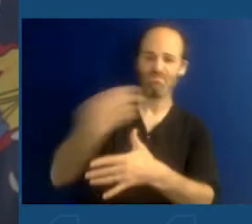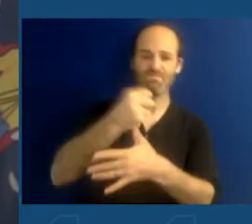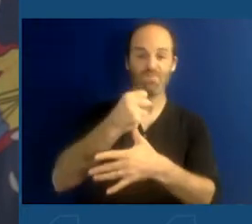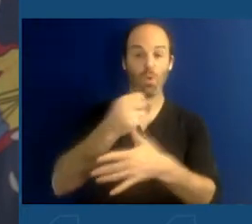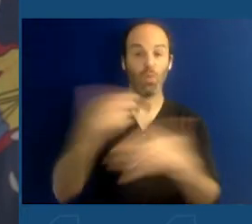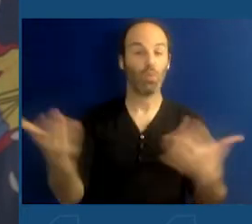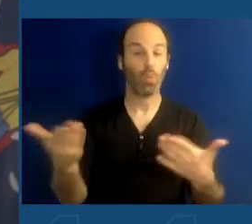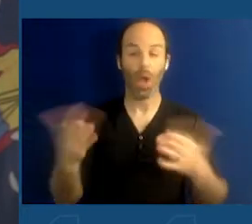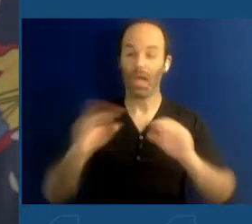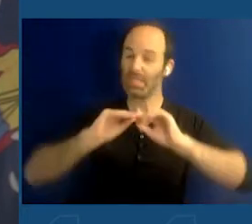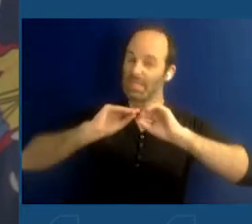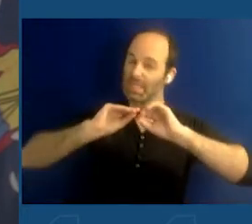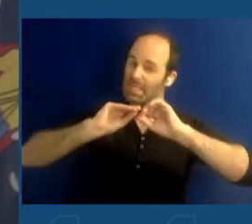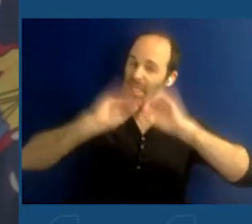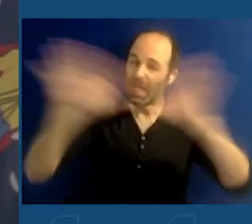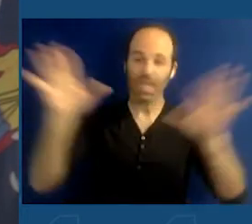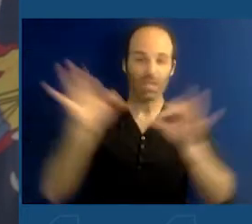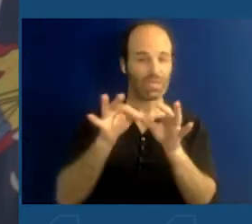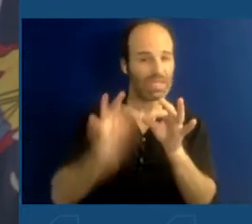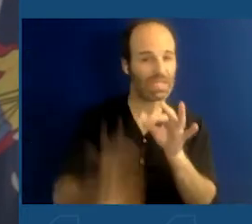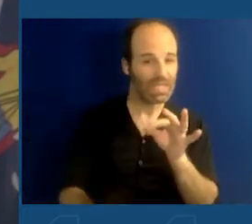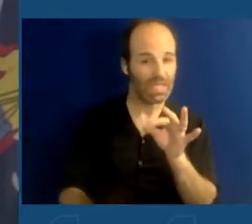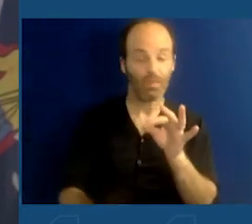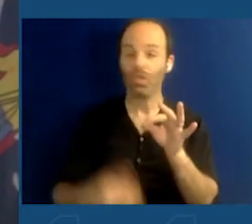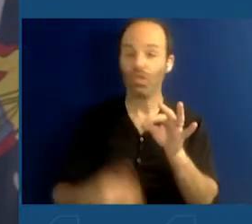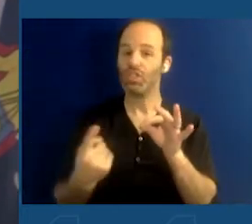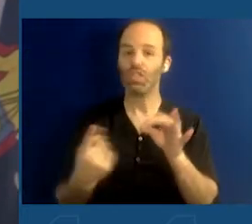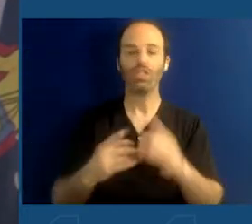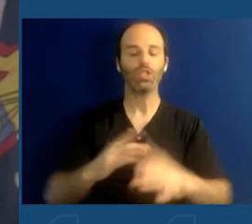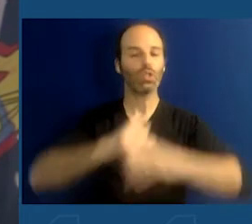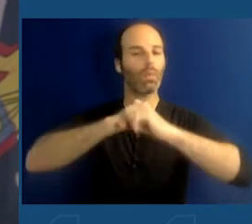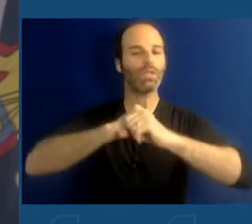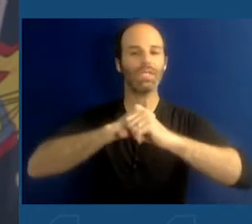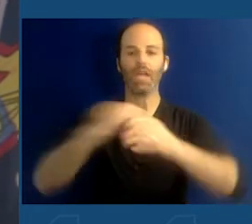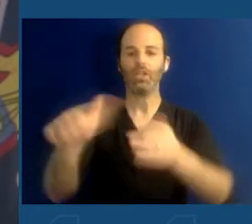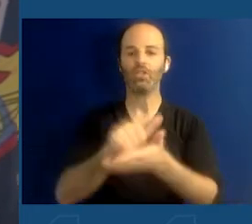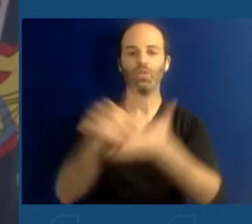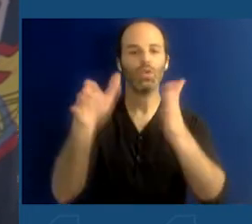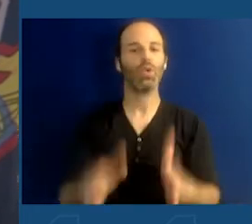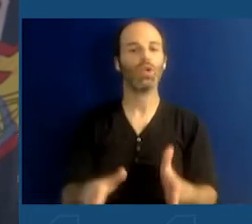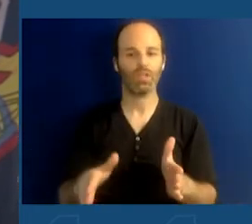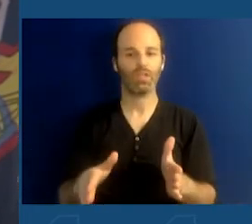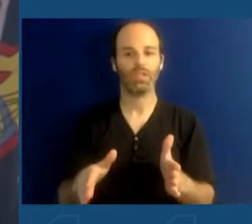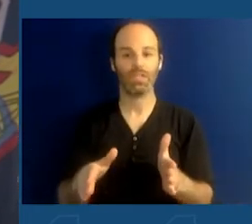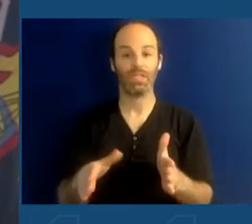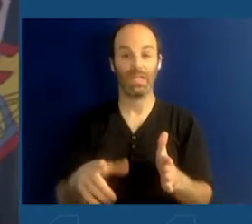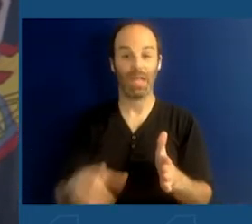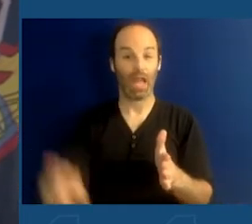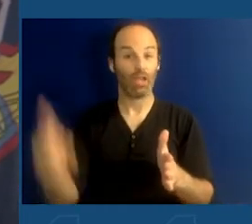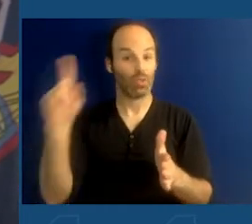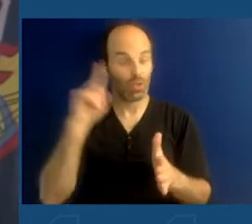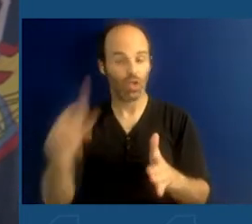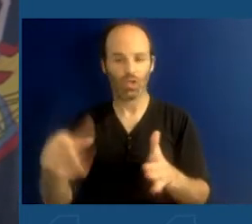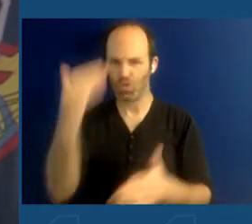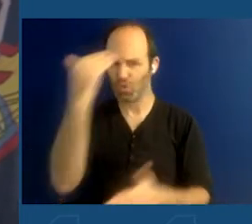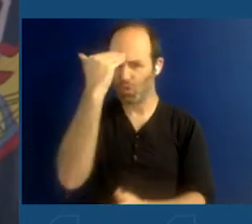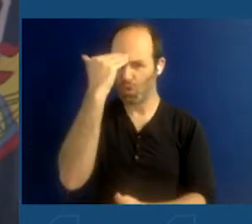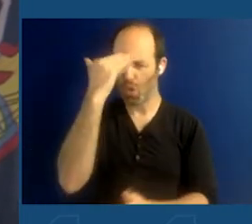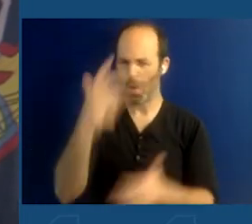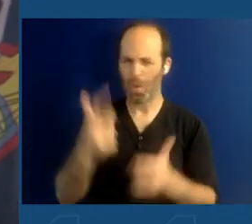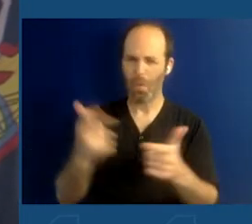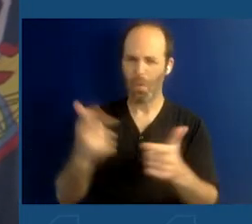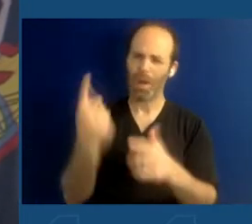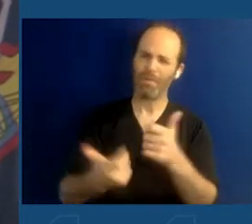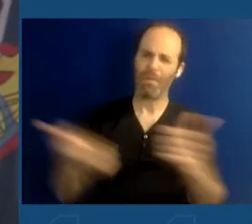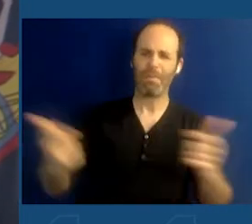clear, so simple. It is simply to keep New Yorkers safe. And as you heard and you know, one of the biggest threats we face as a